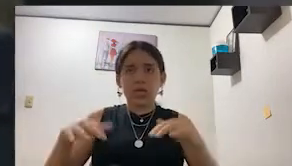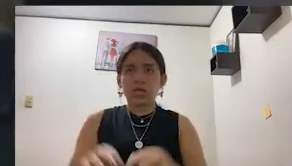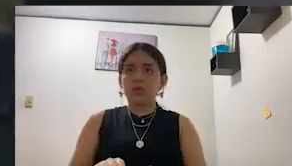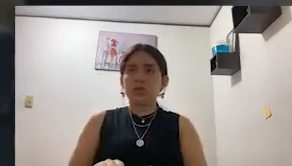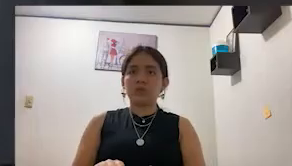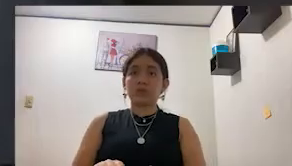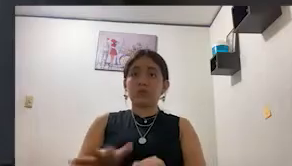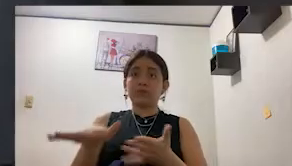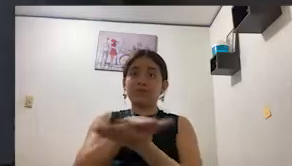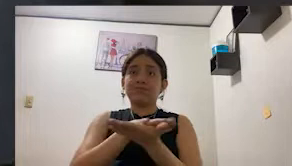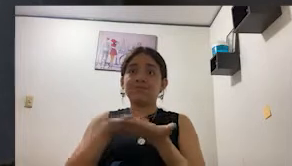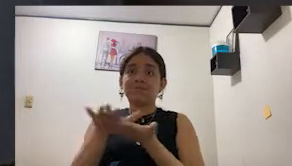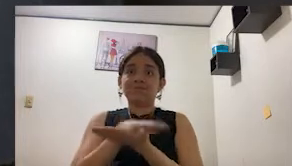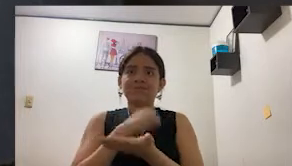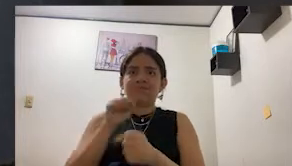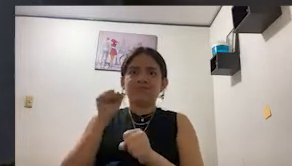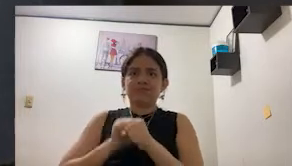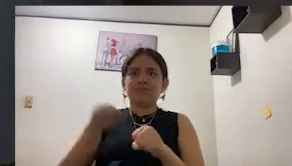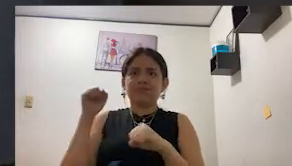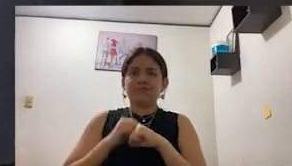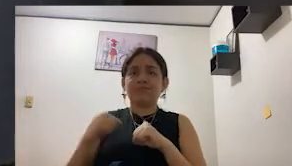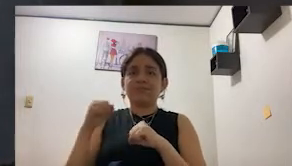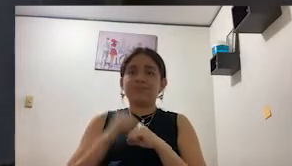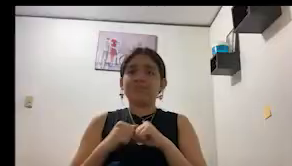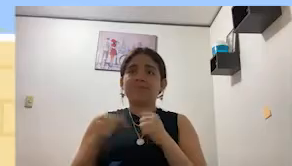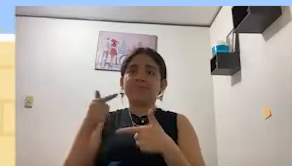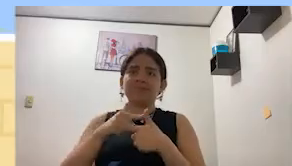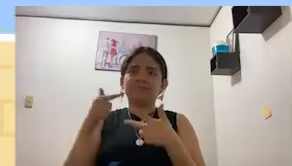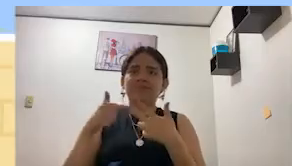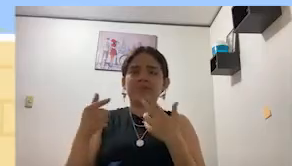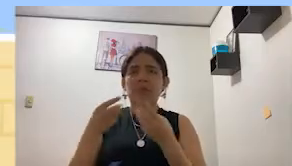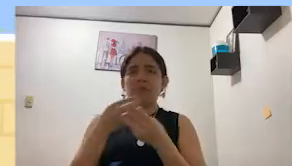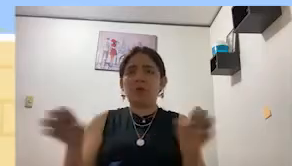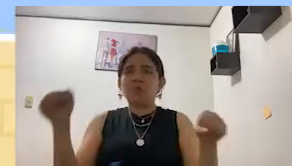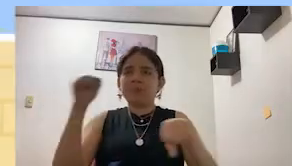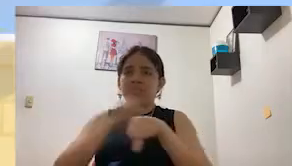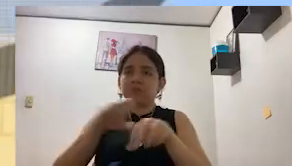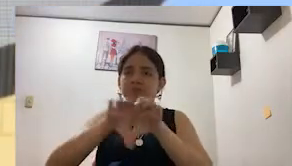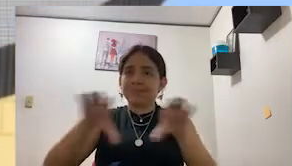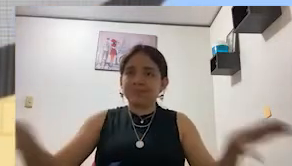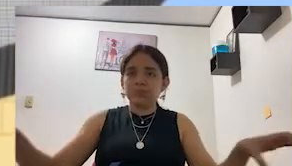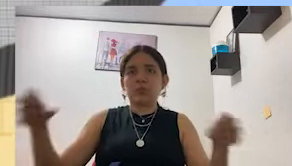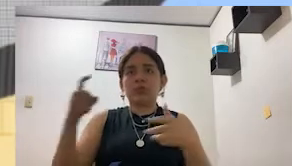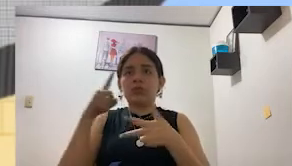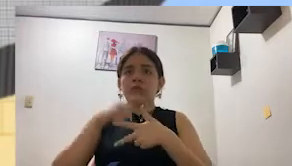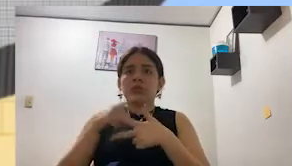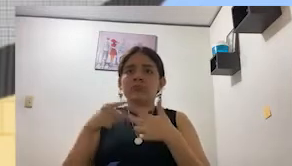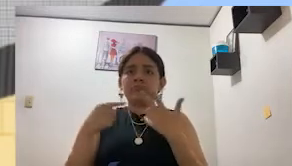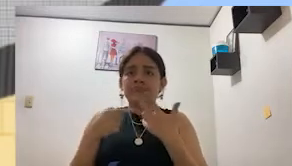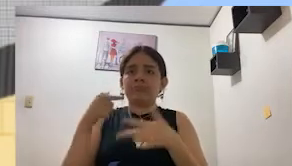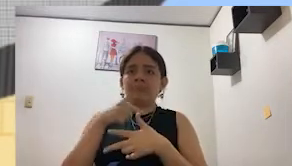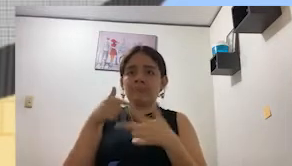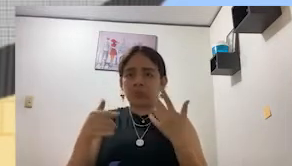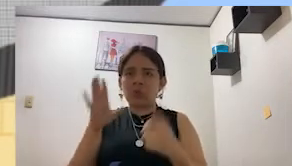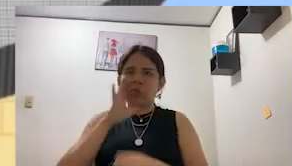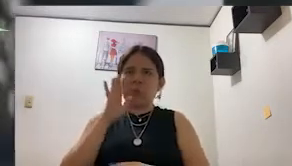tensile strength, and Jan's modulus decreased slightly. In conclusion, the use of recycled aggregate in concrete is